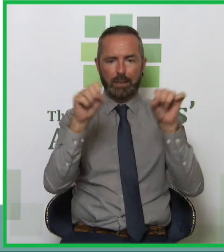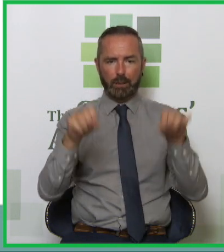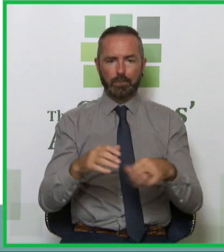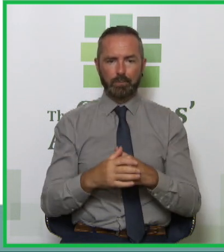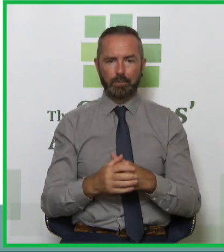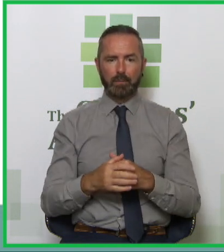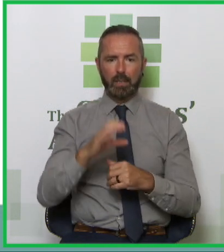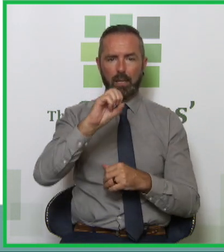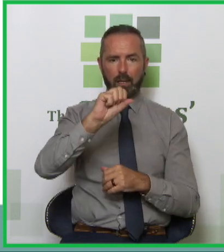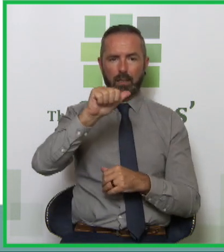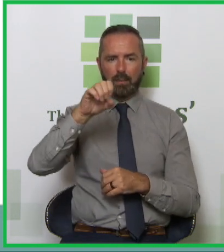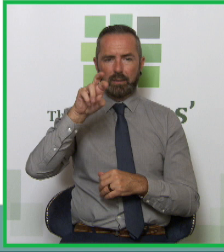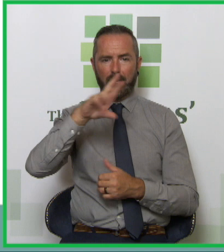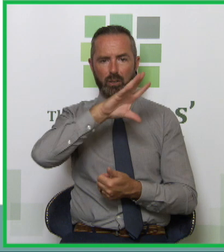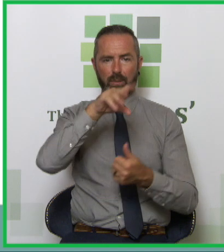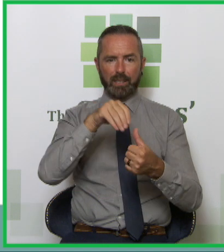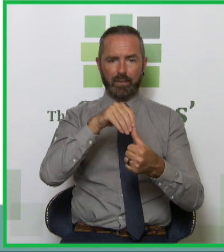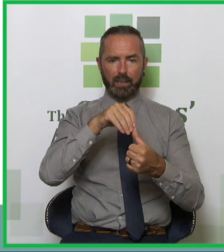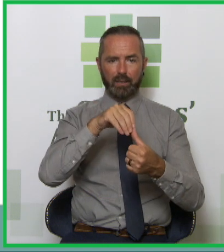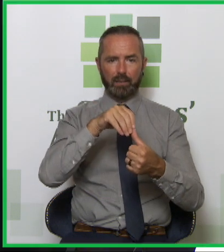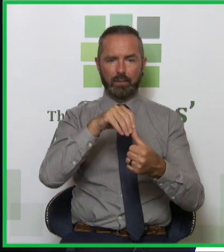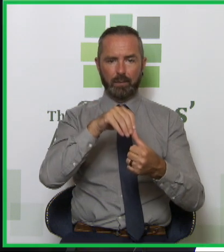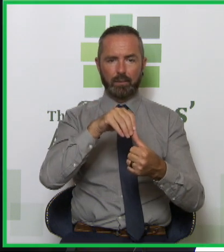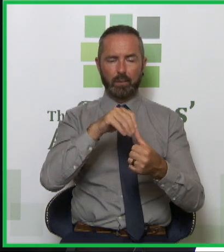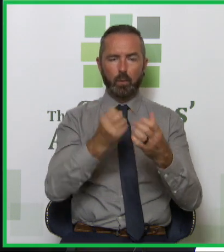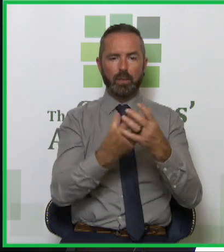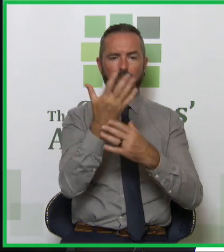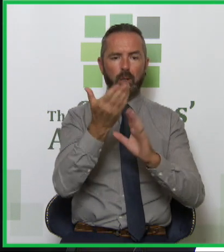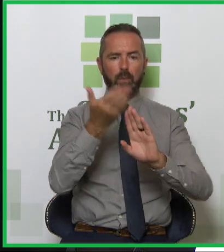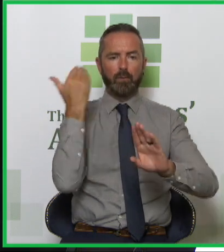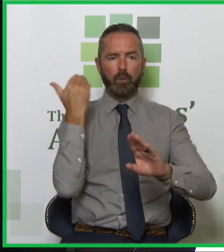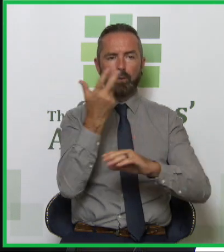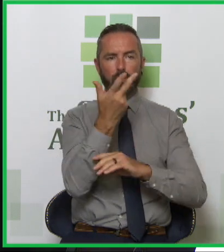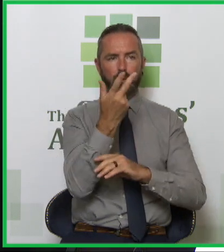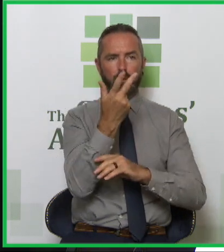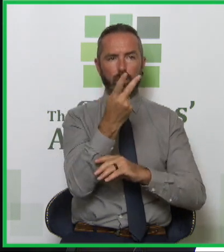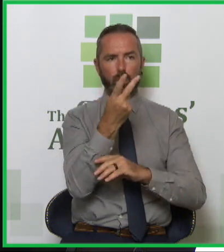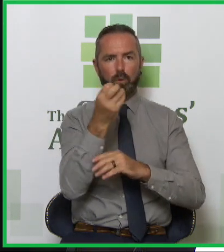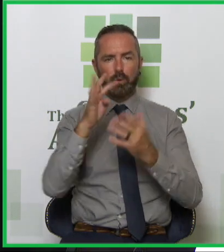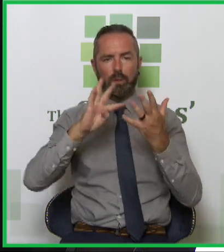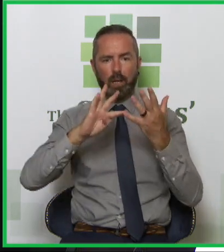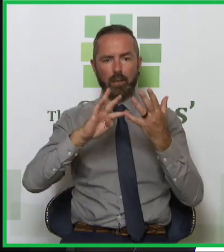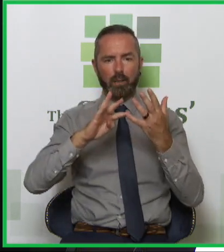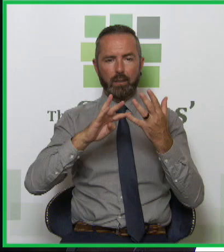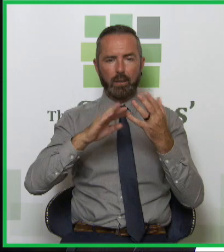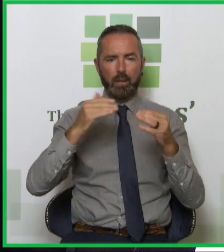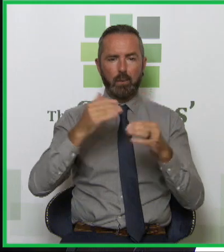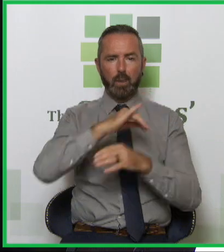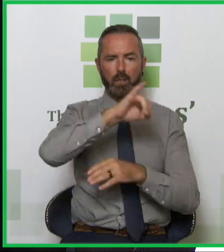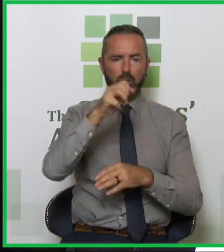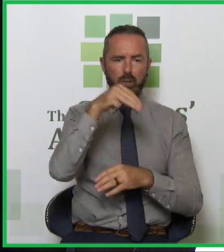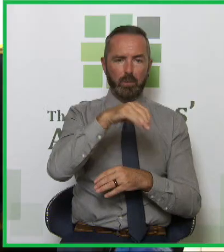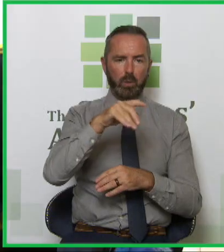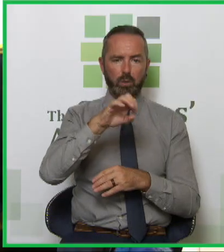SARE that was developed pre-2009 by our colleagues Jim O'Shea, Paul Gough and Ruth